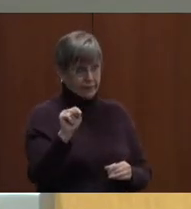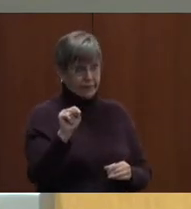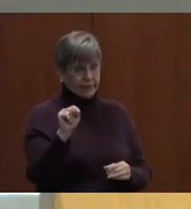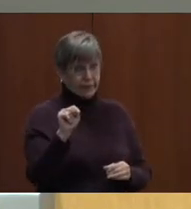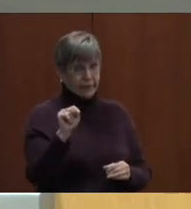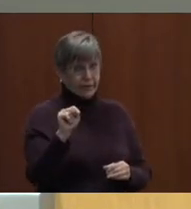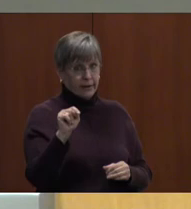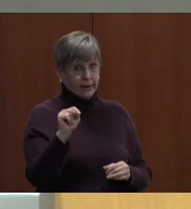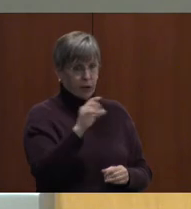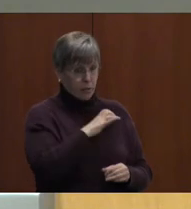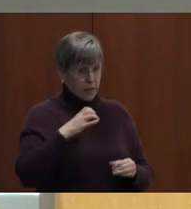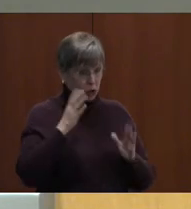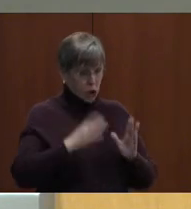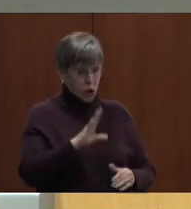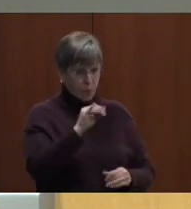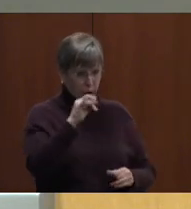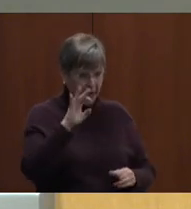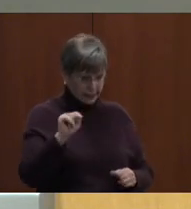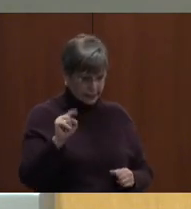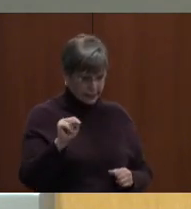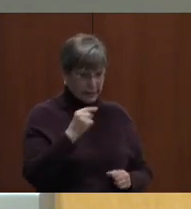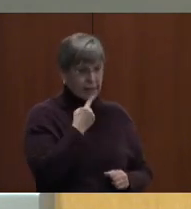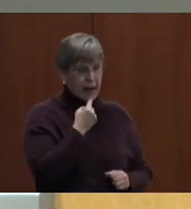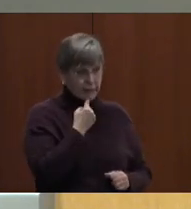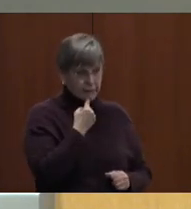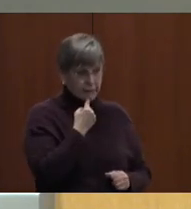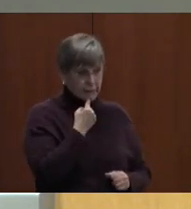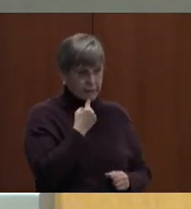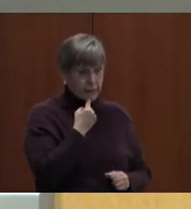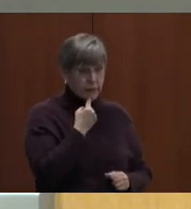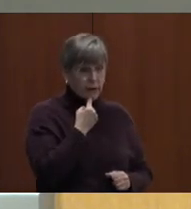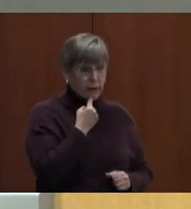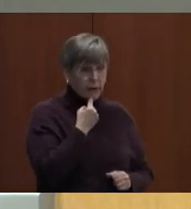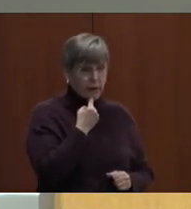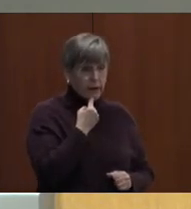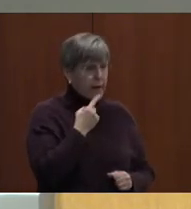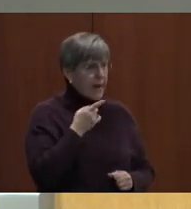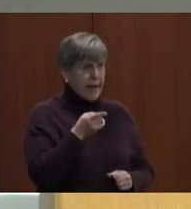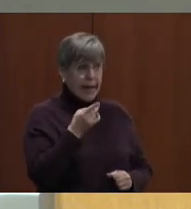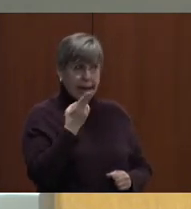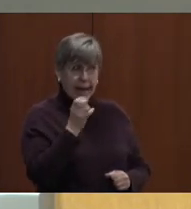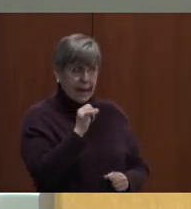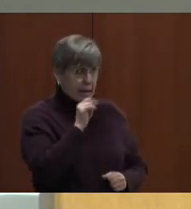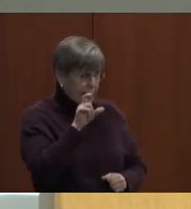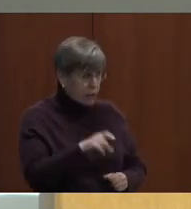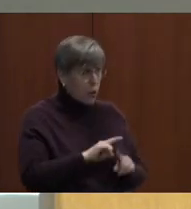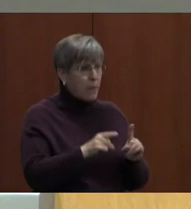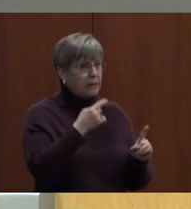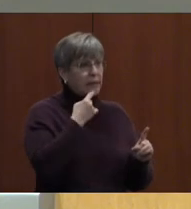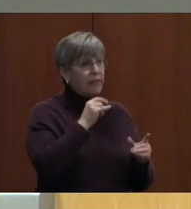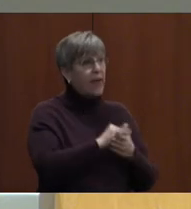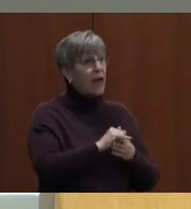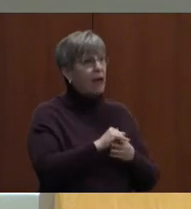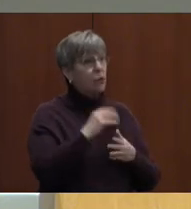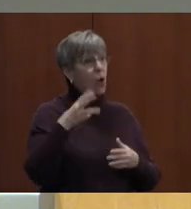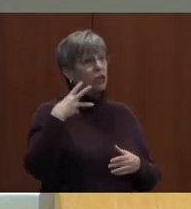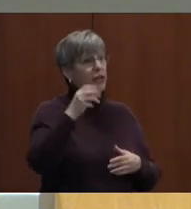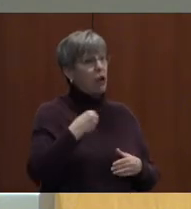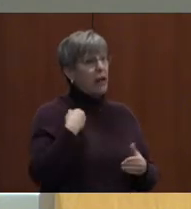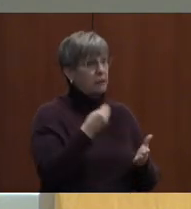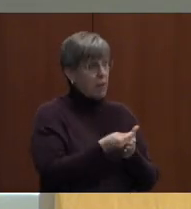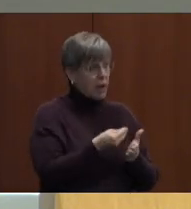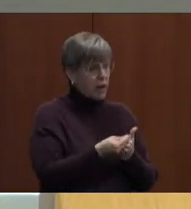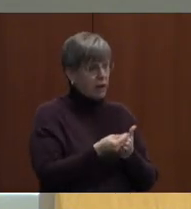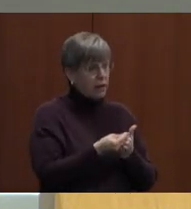Commissioner Burkett said, he didn't need to, but he said that the county has money